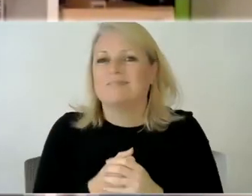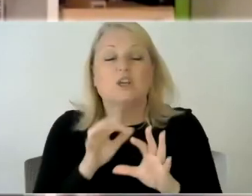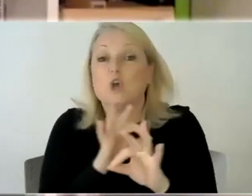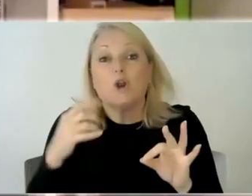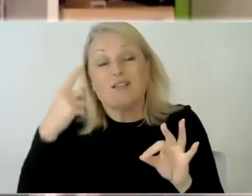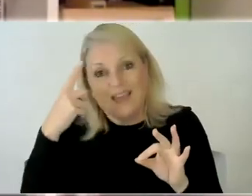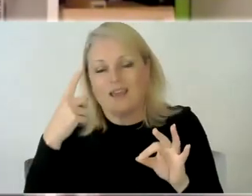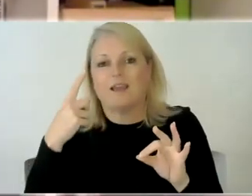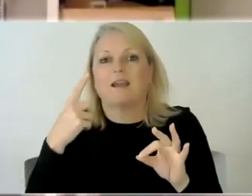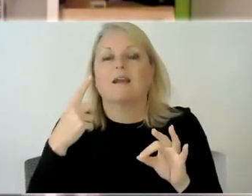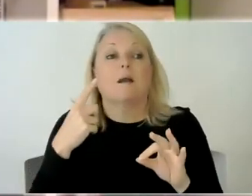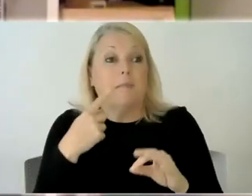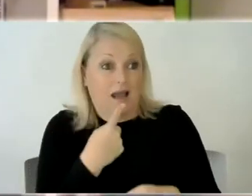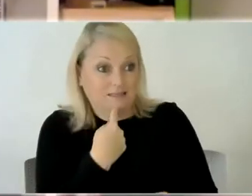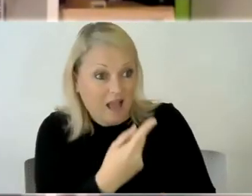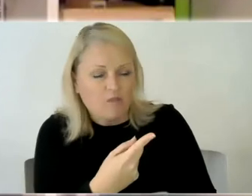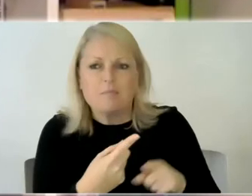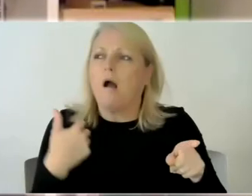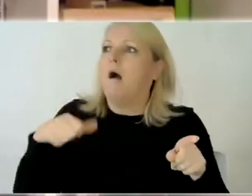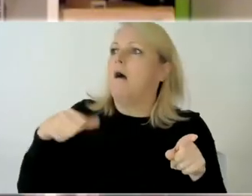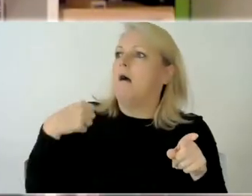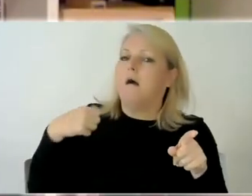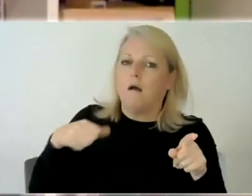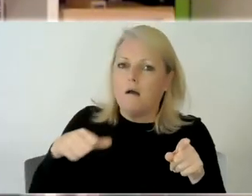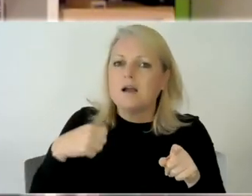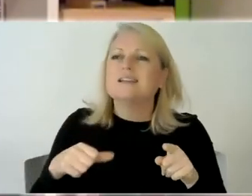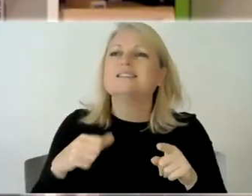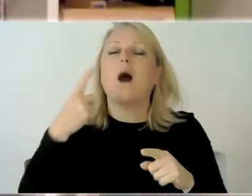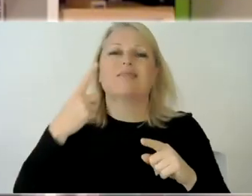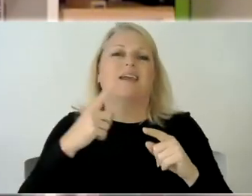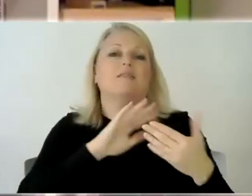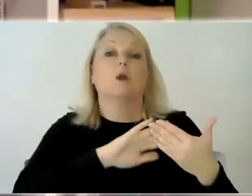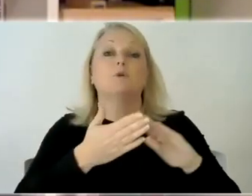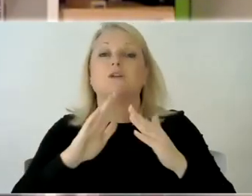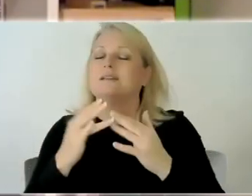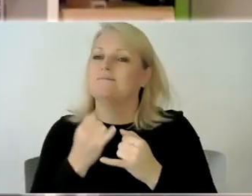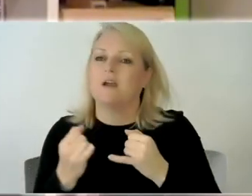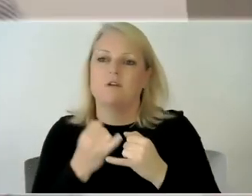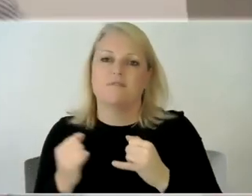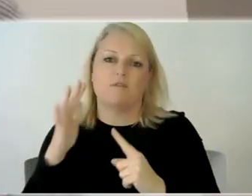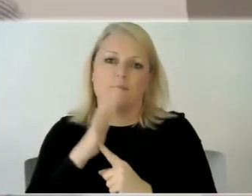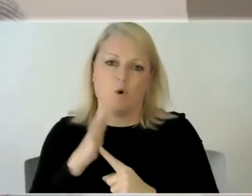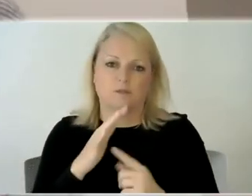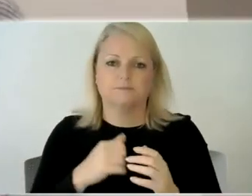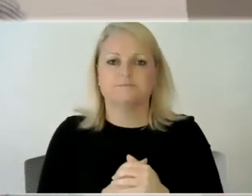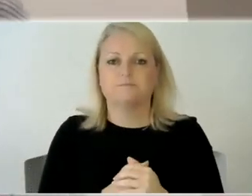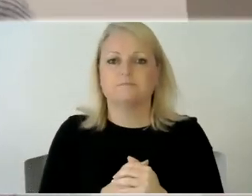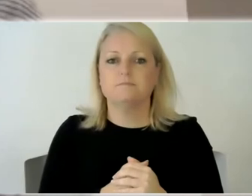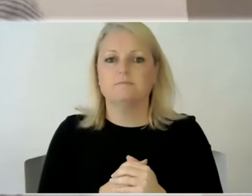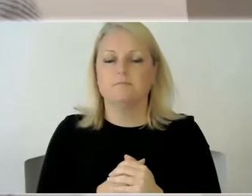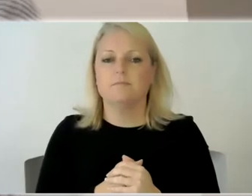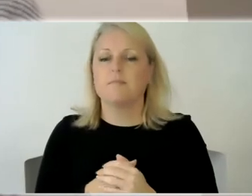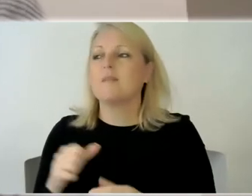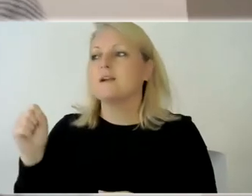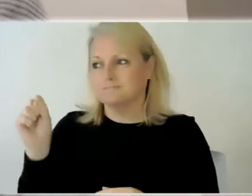these things until someone tells you so so yeah having having a community is so important absolutely and there is so i mean we're quite